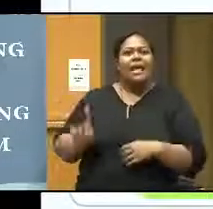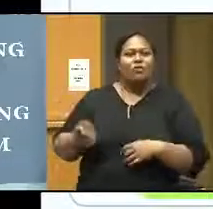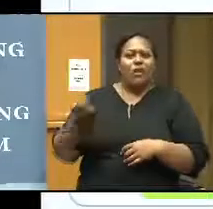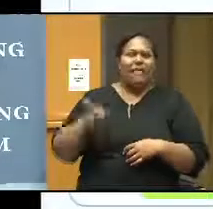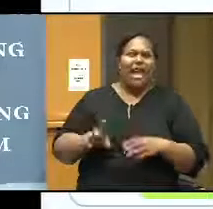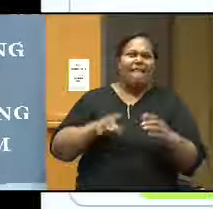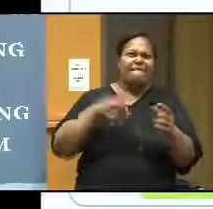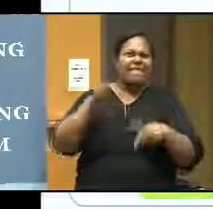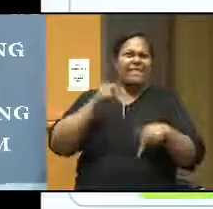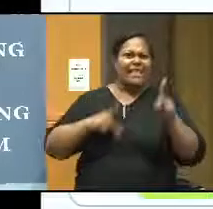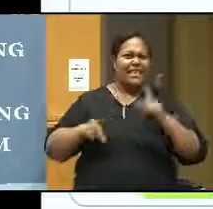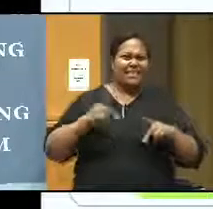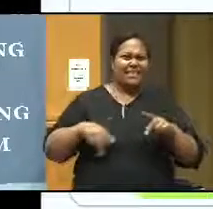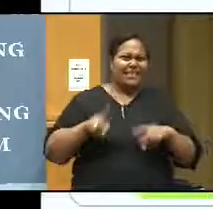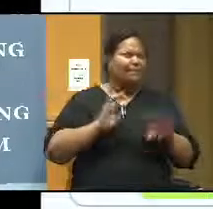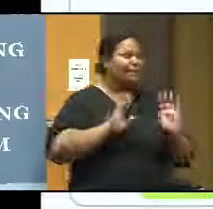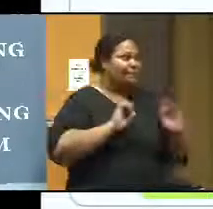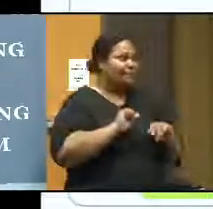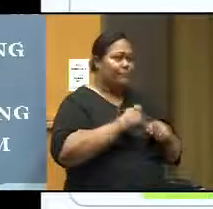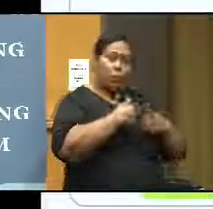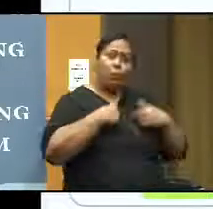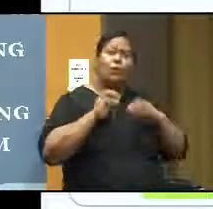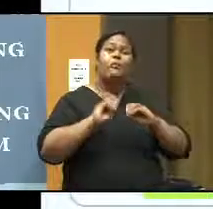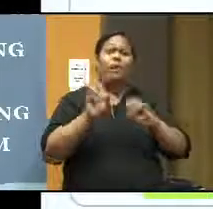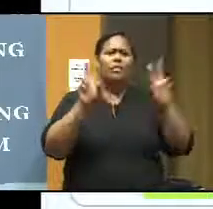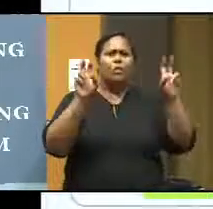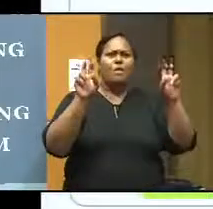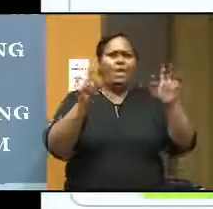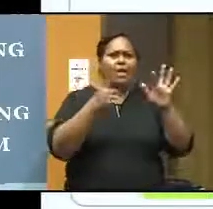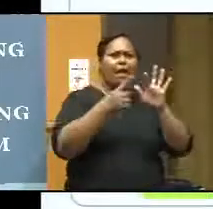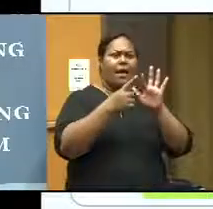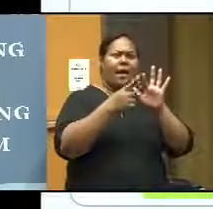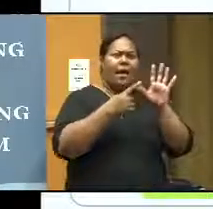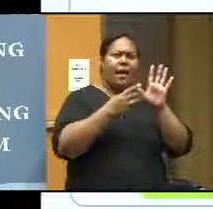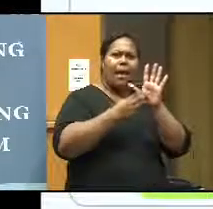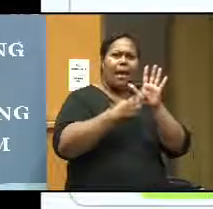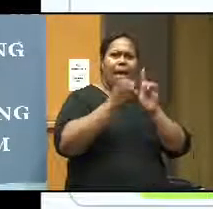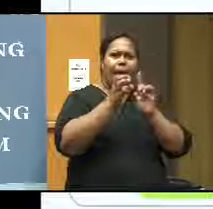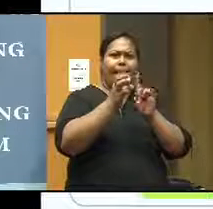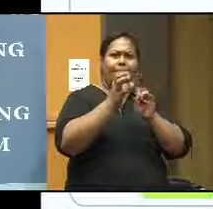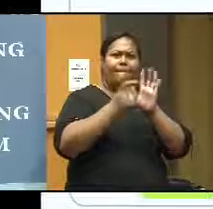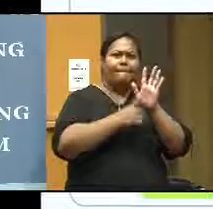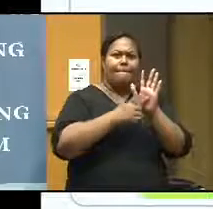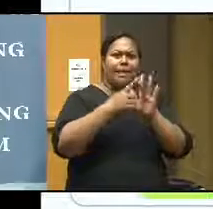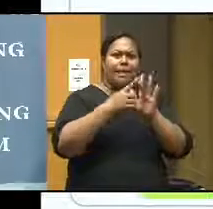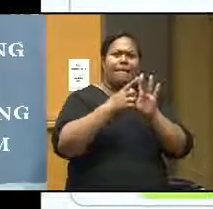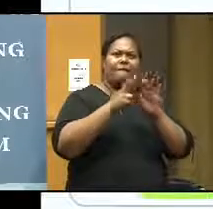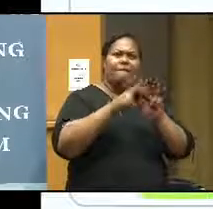We do teach a topic called amplifiers, which amplify the weak signal to the larger signal.